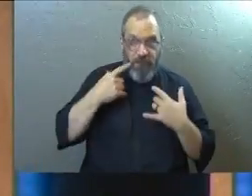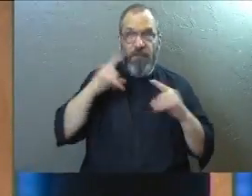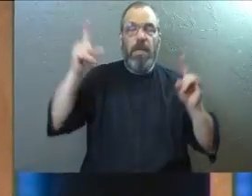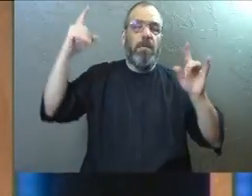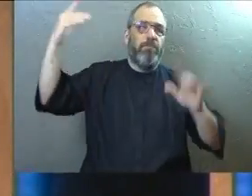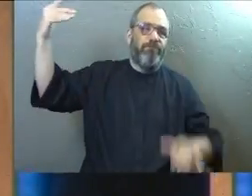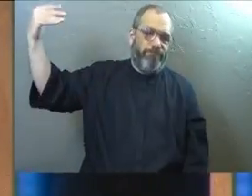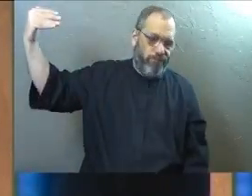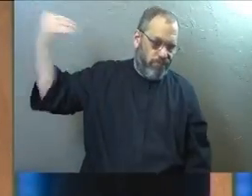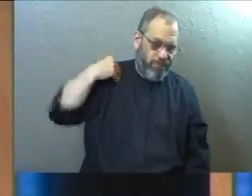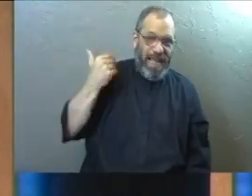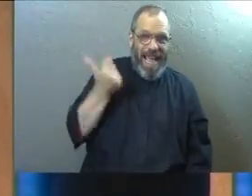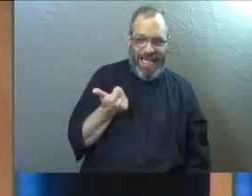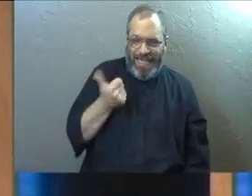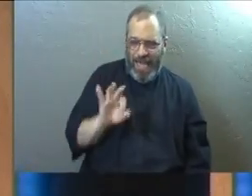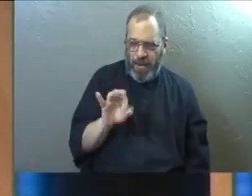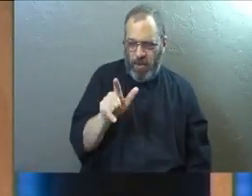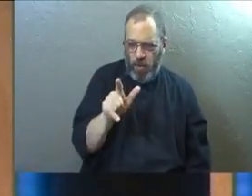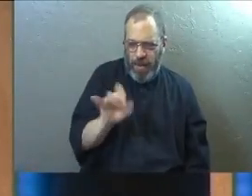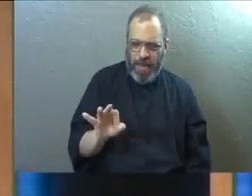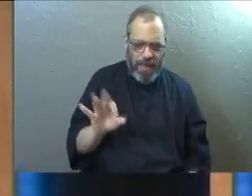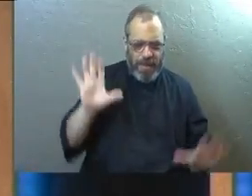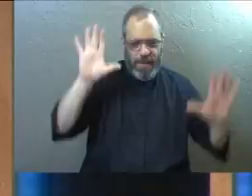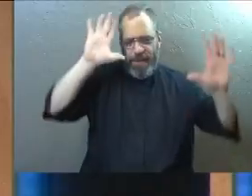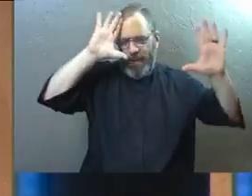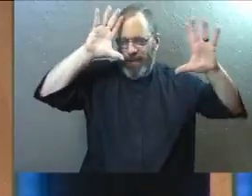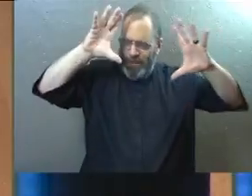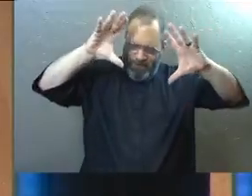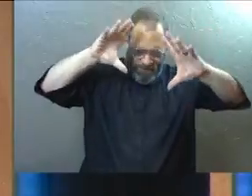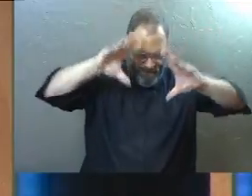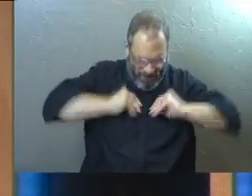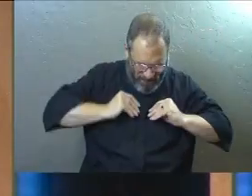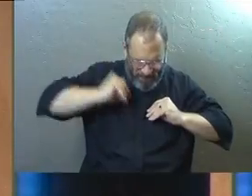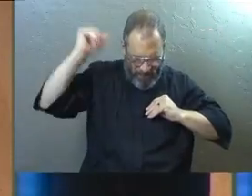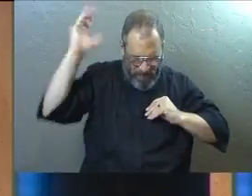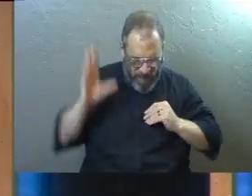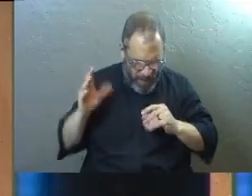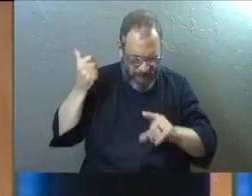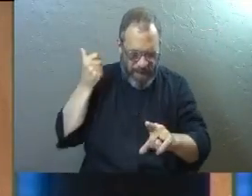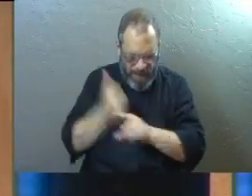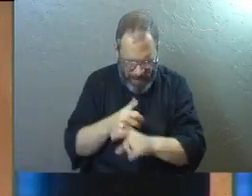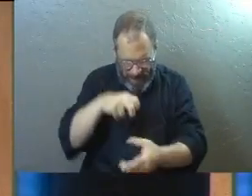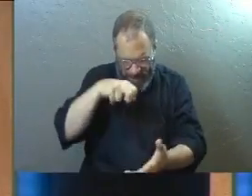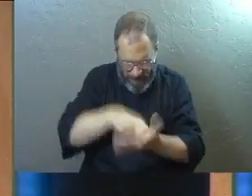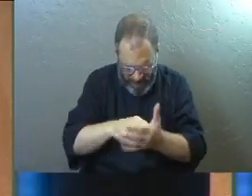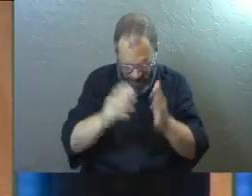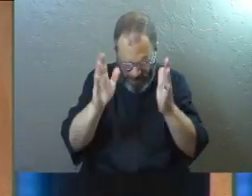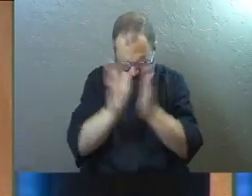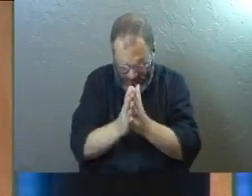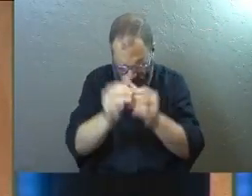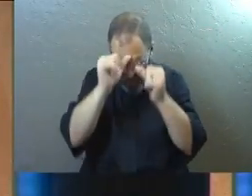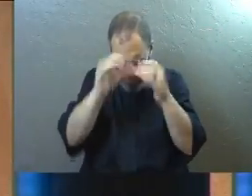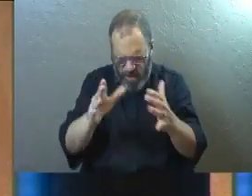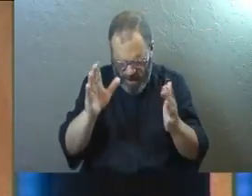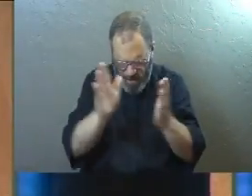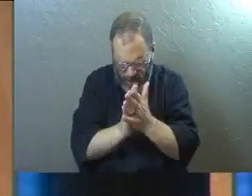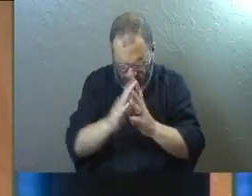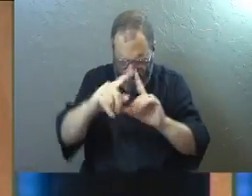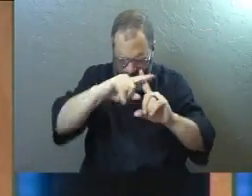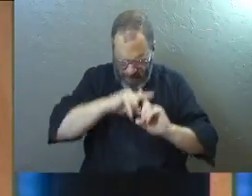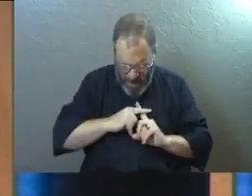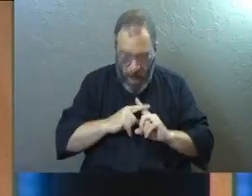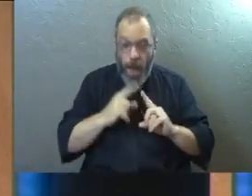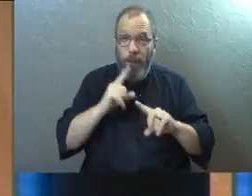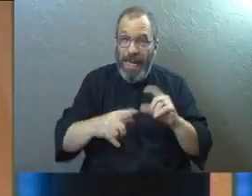upon me. In 1929, I gave in and admitted that God was God. And I knelt and I prayed. Perhaps that night, the